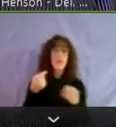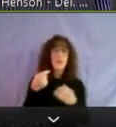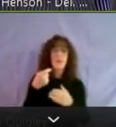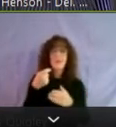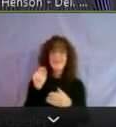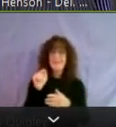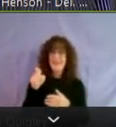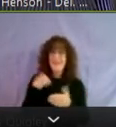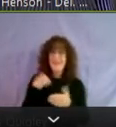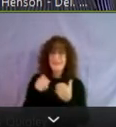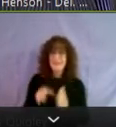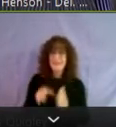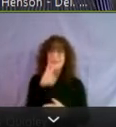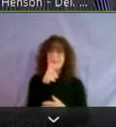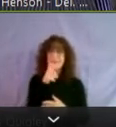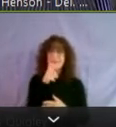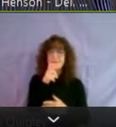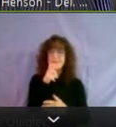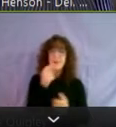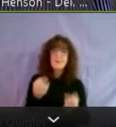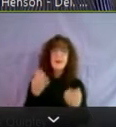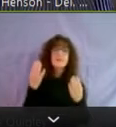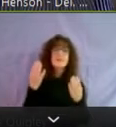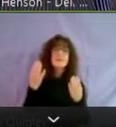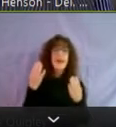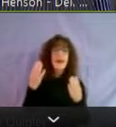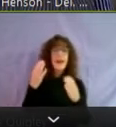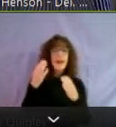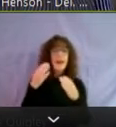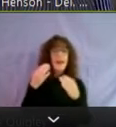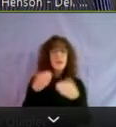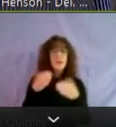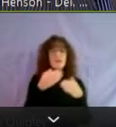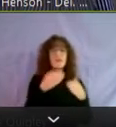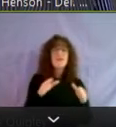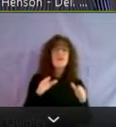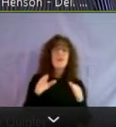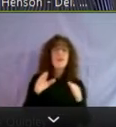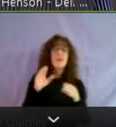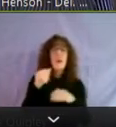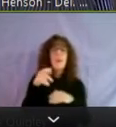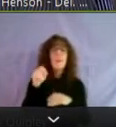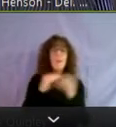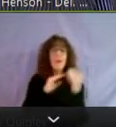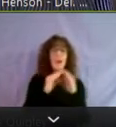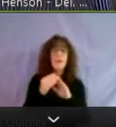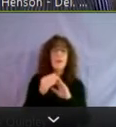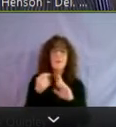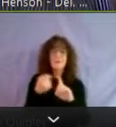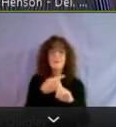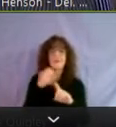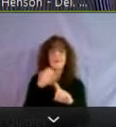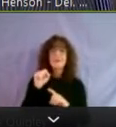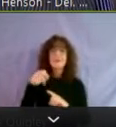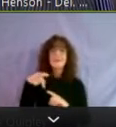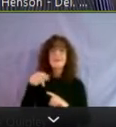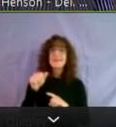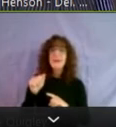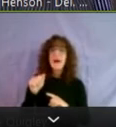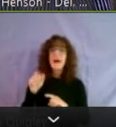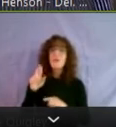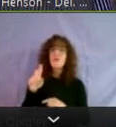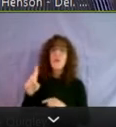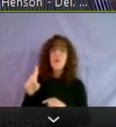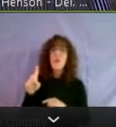is a multi-dwelling apartment community that's off Spa Road. That's the city's largest single property taxpayer.